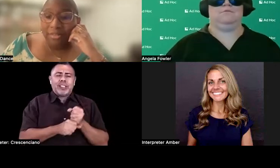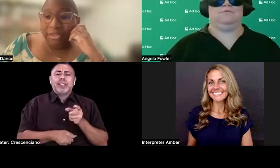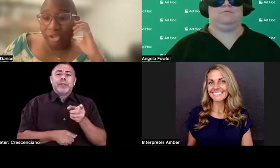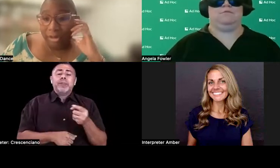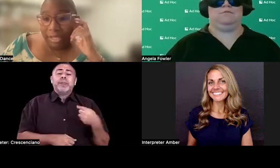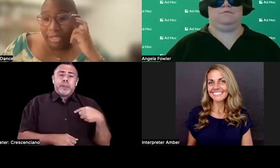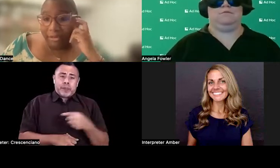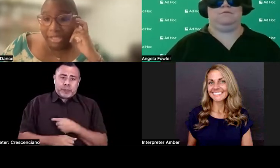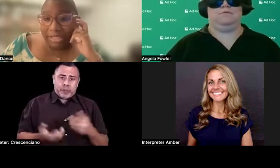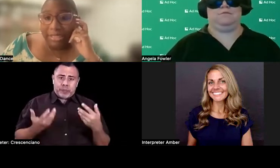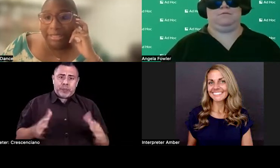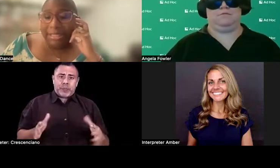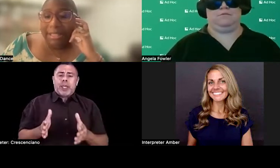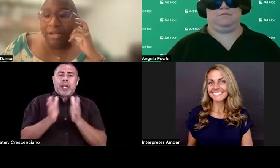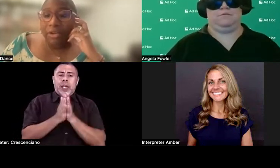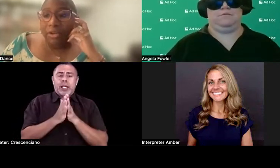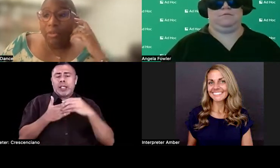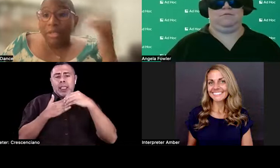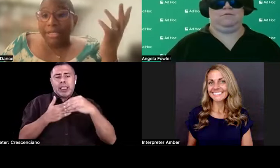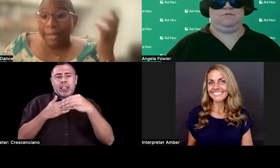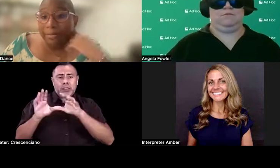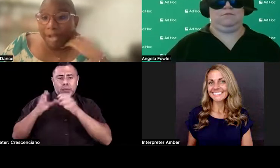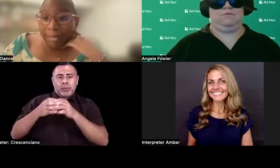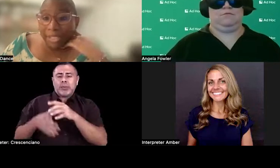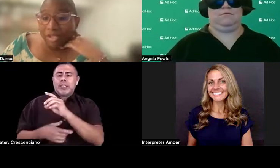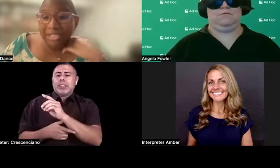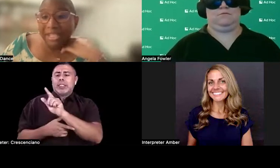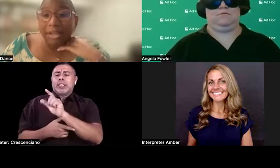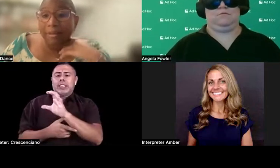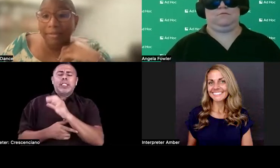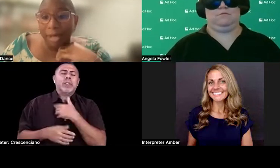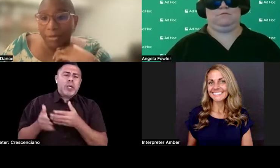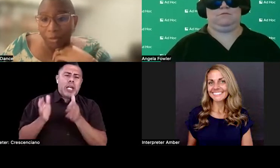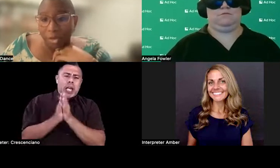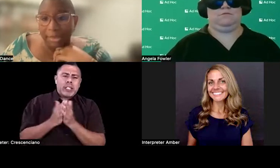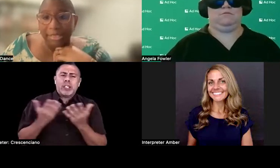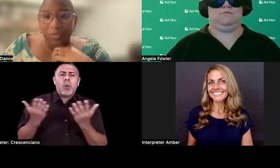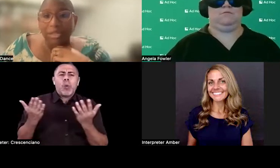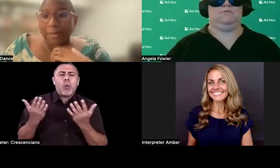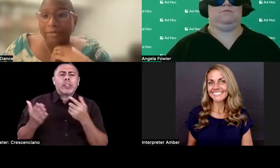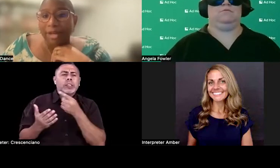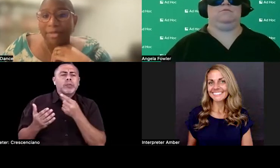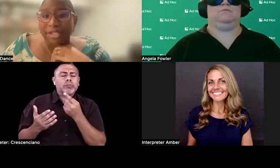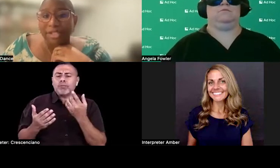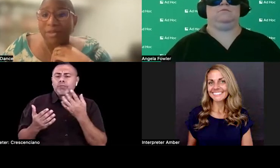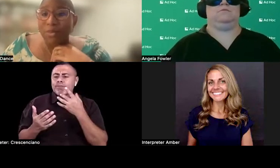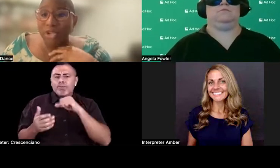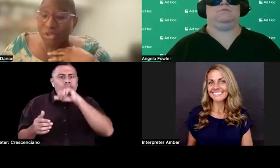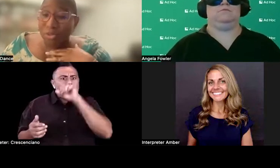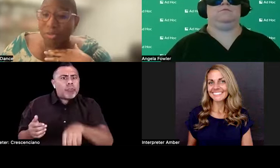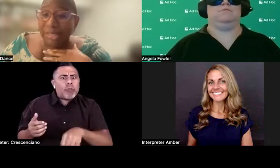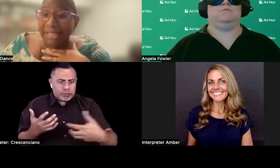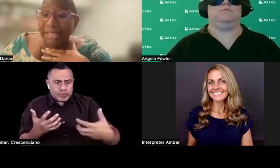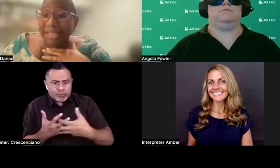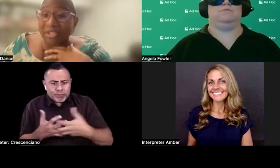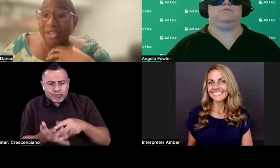leadership collective, our DLC, you know, what type of accommodations they love about their workplace and what type of accommodations they wish